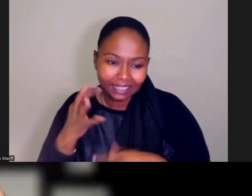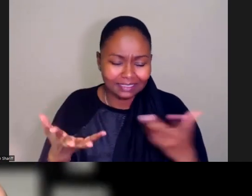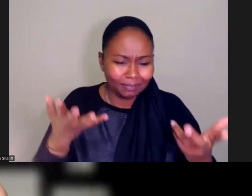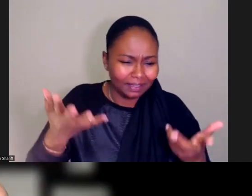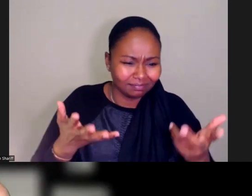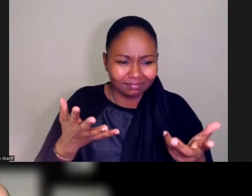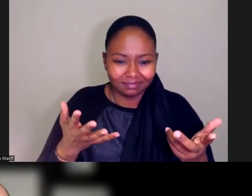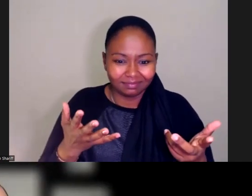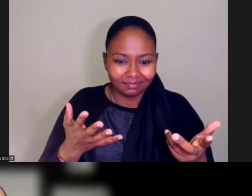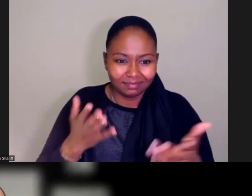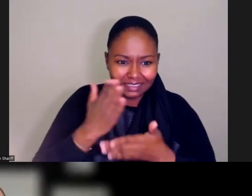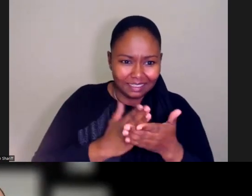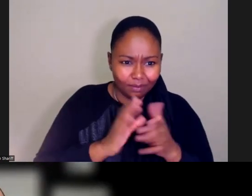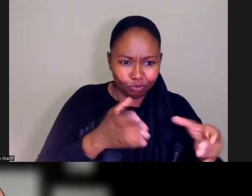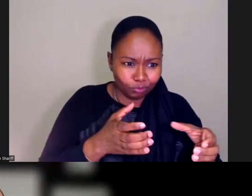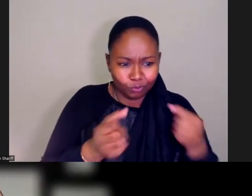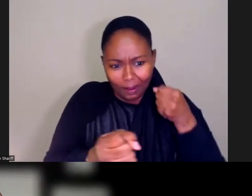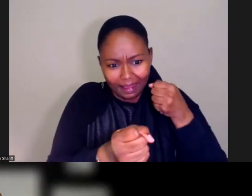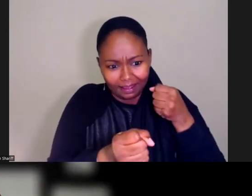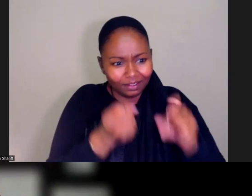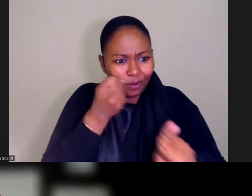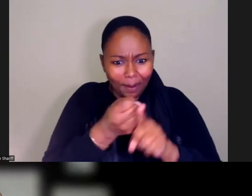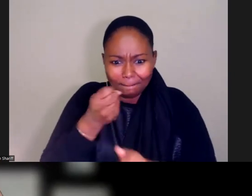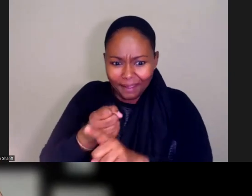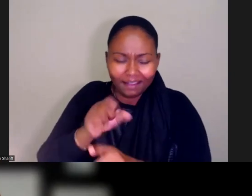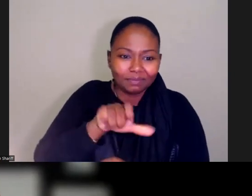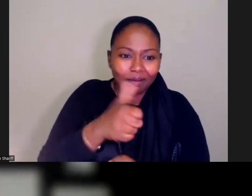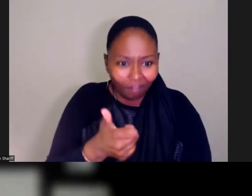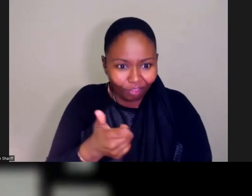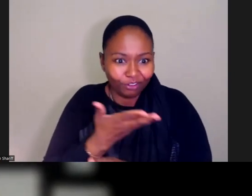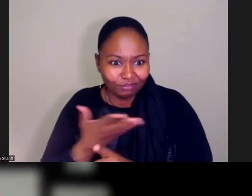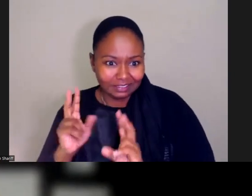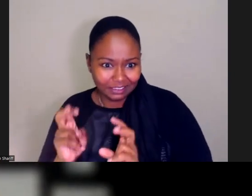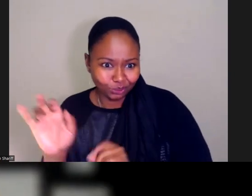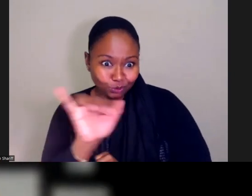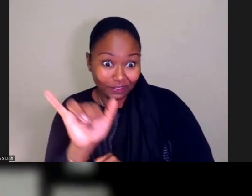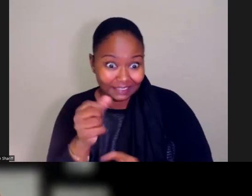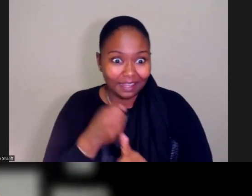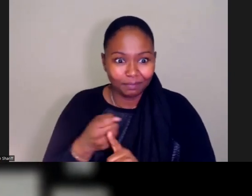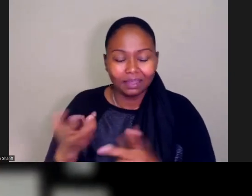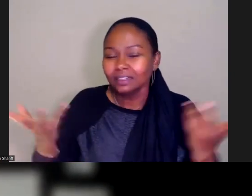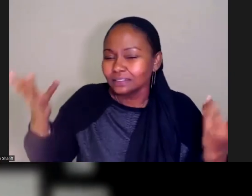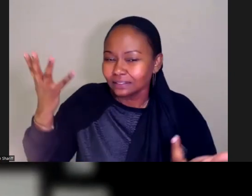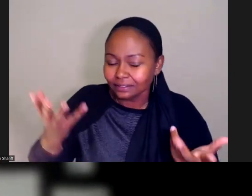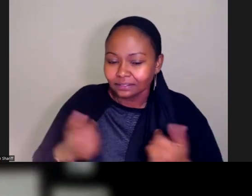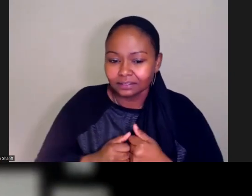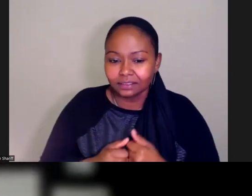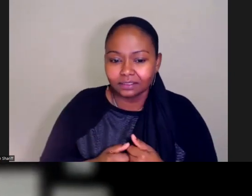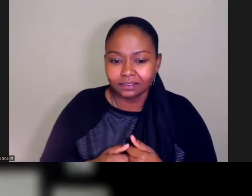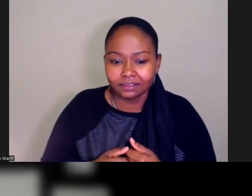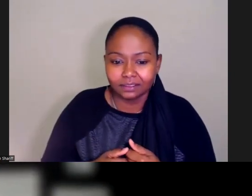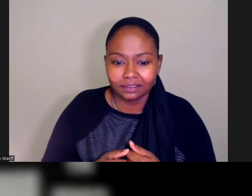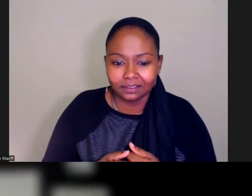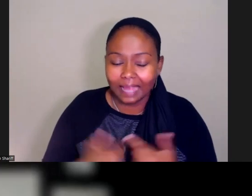So obviously some groups are going to be impacted disproportionately across multiple of those measures. So you may not, I don't expect any